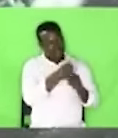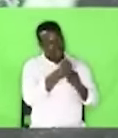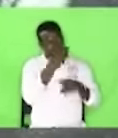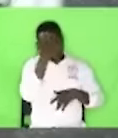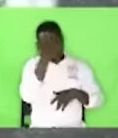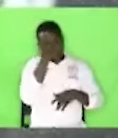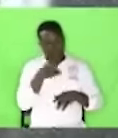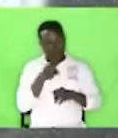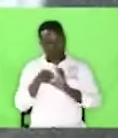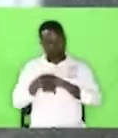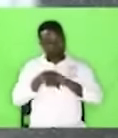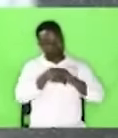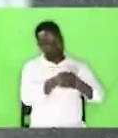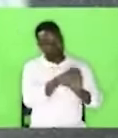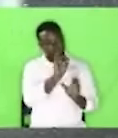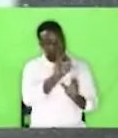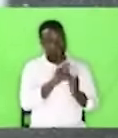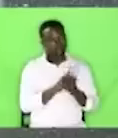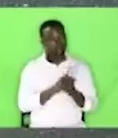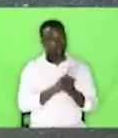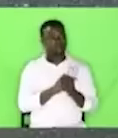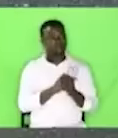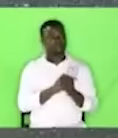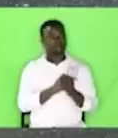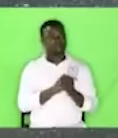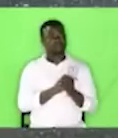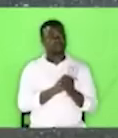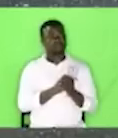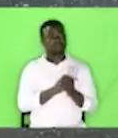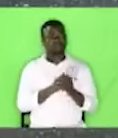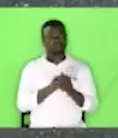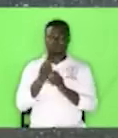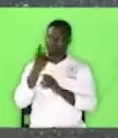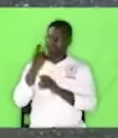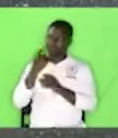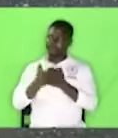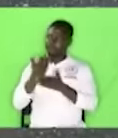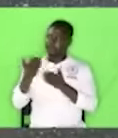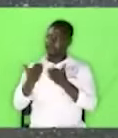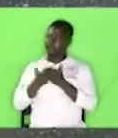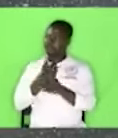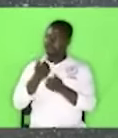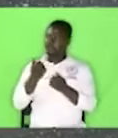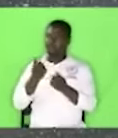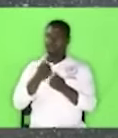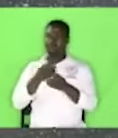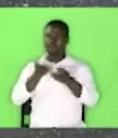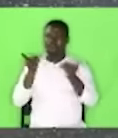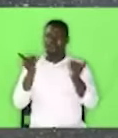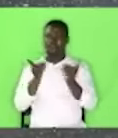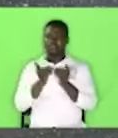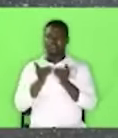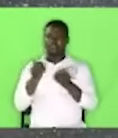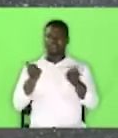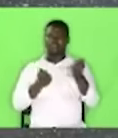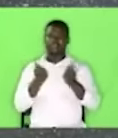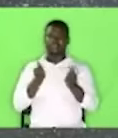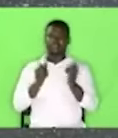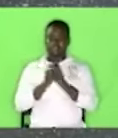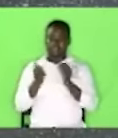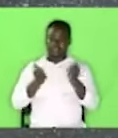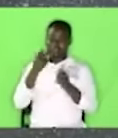We had just bought a new district vehicle, and for me it was a very nice car.